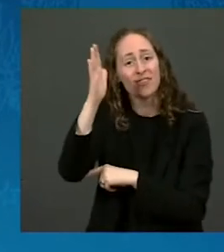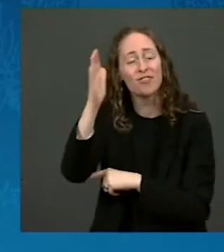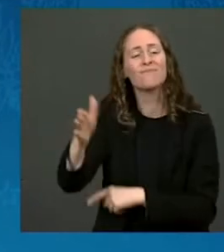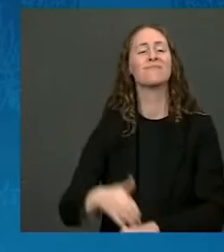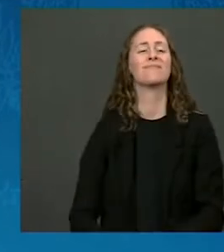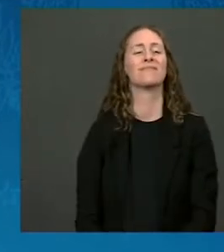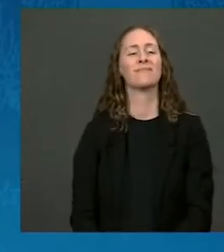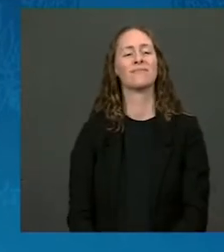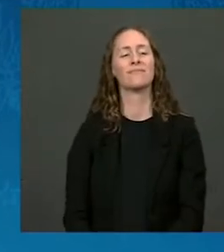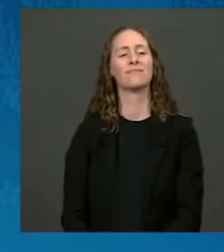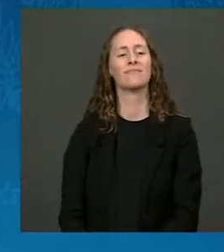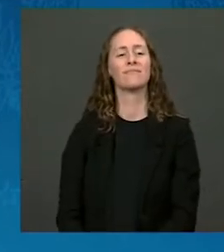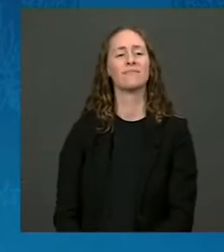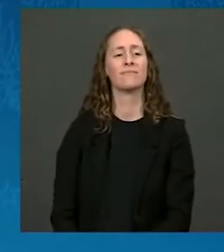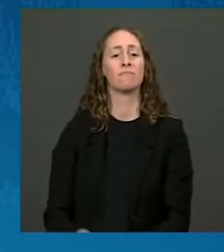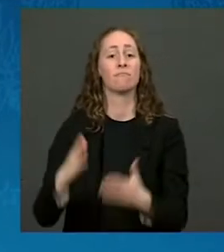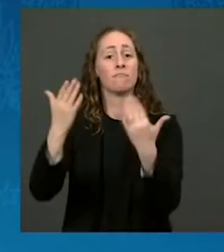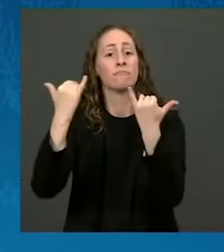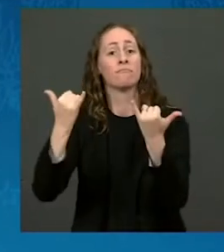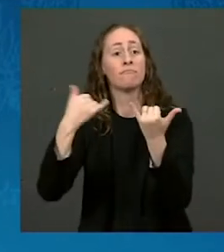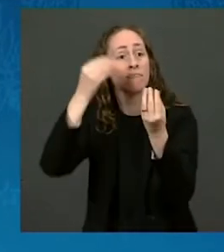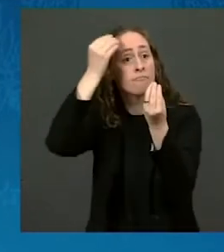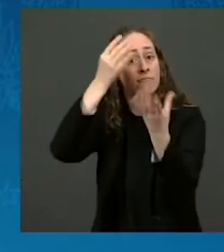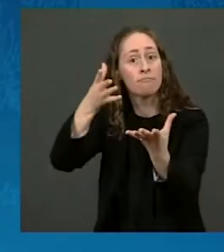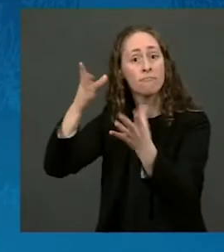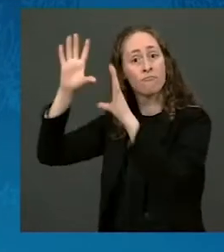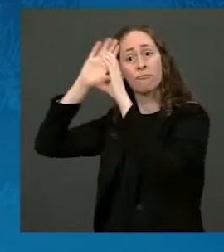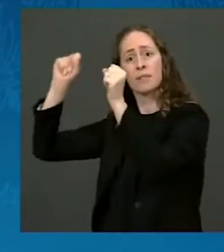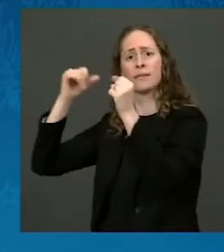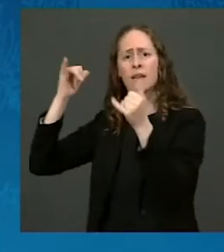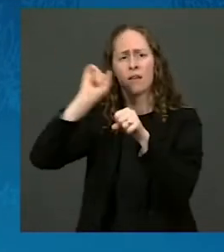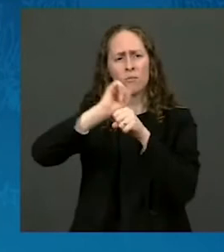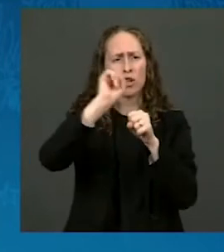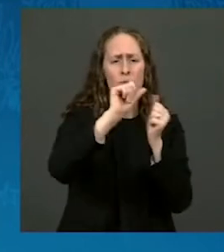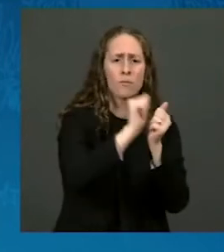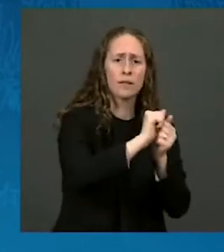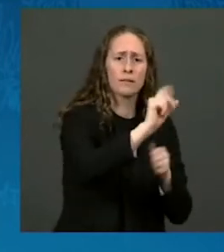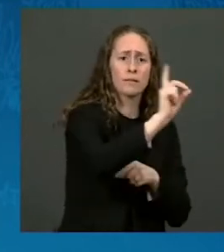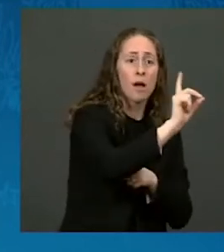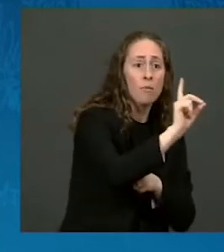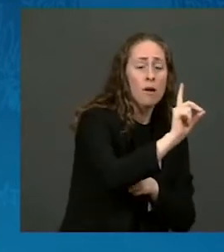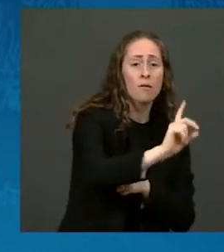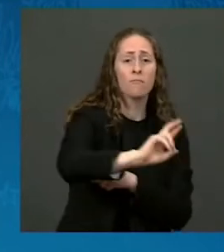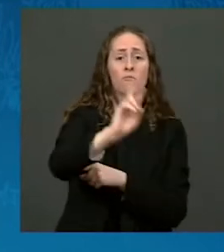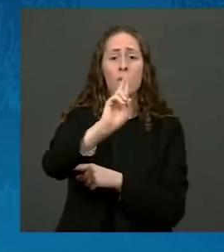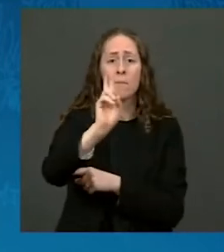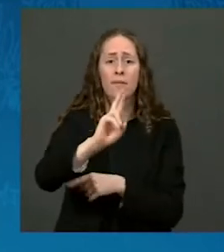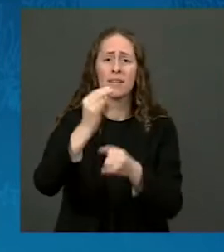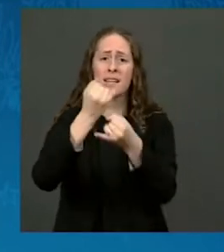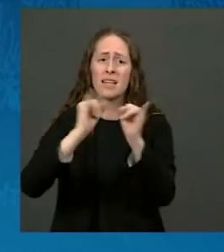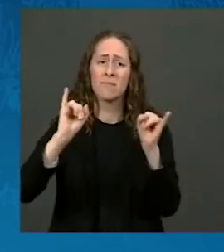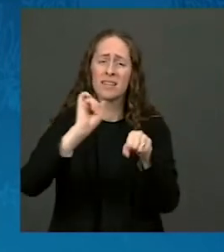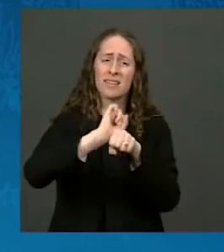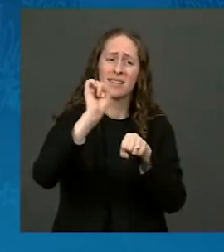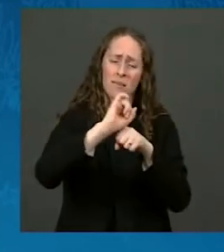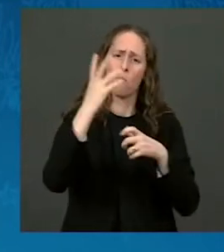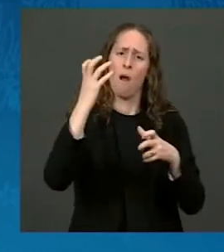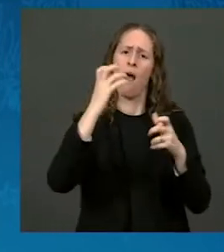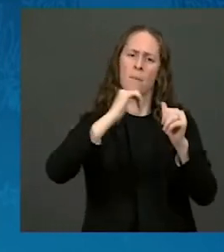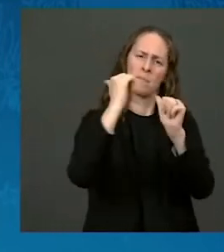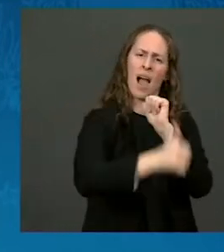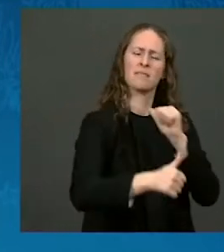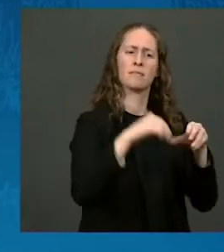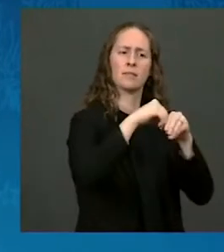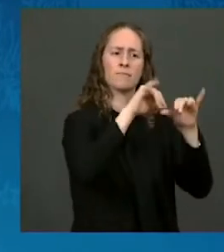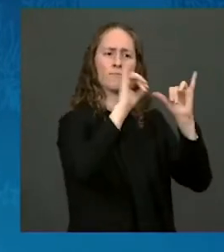is working with Democrats and Republicans and independents in Congress to pass the Infrastructure Investment and Jobs